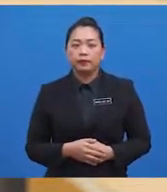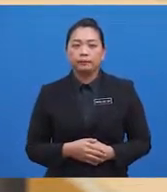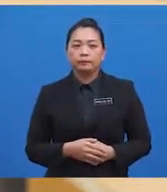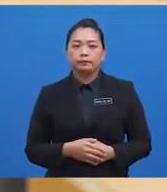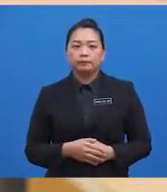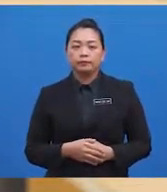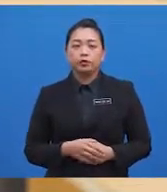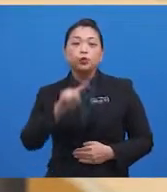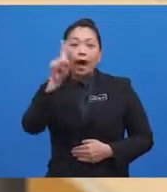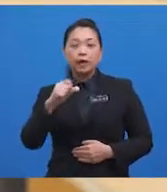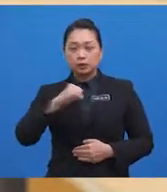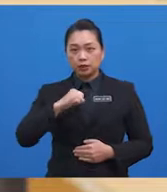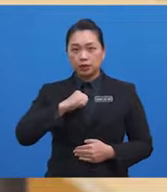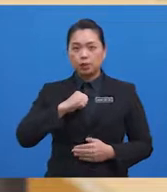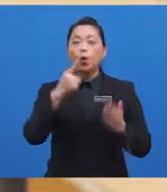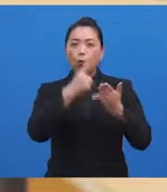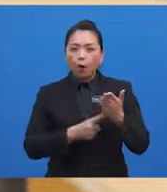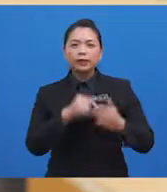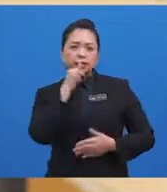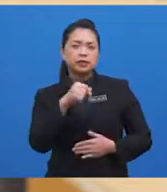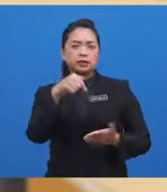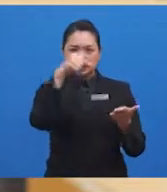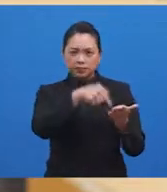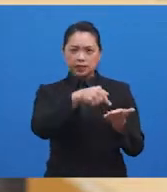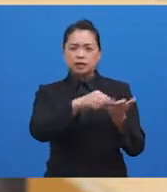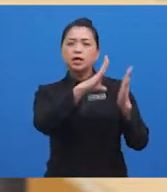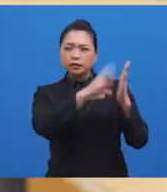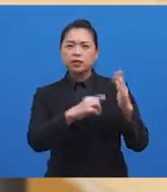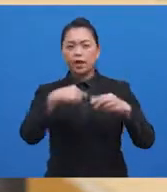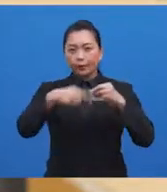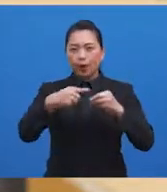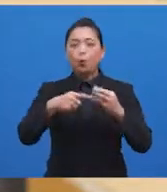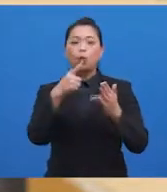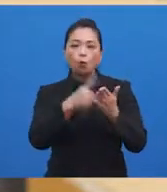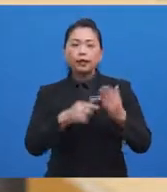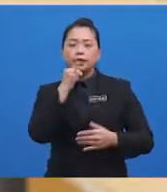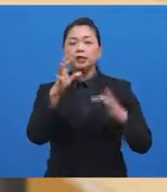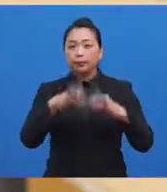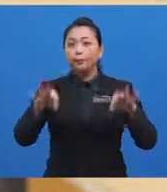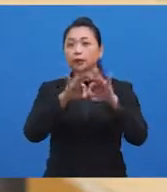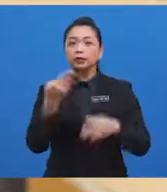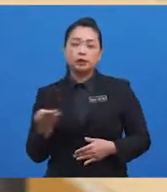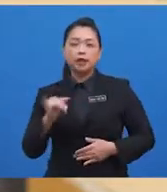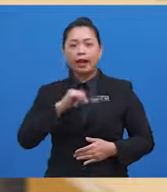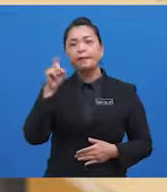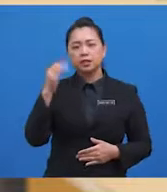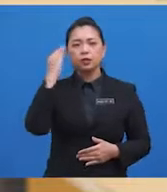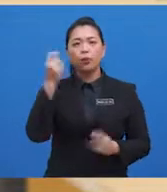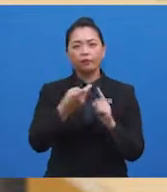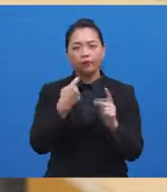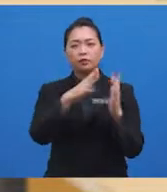You ask yourself, what is this text about? What are the important things I must know from the text?